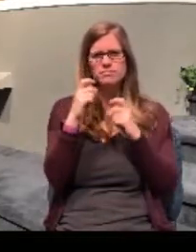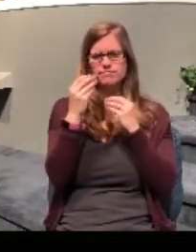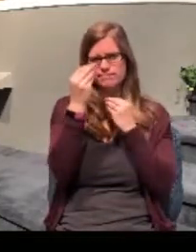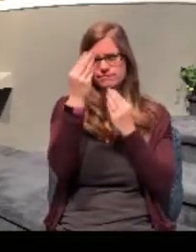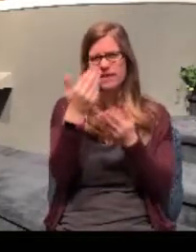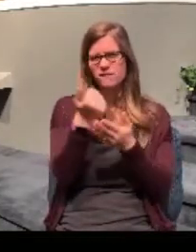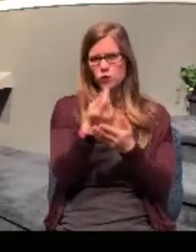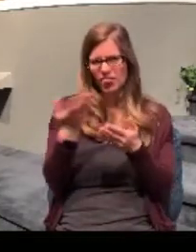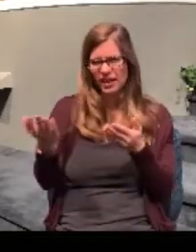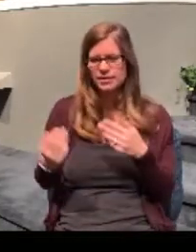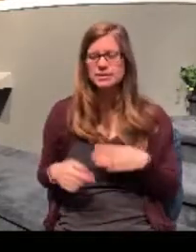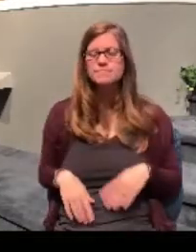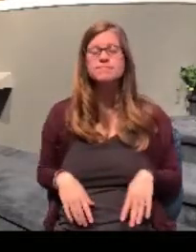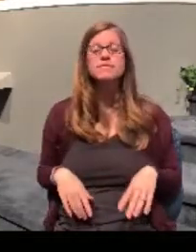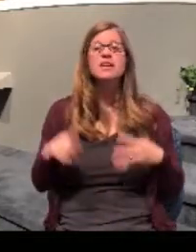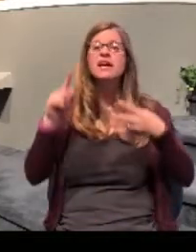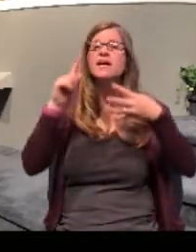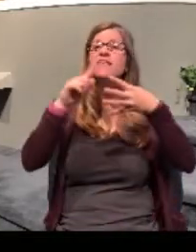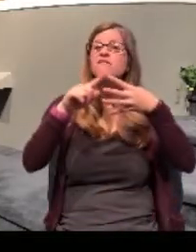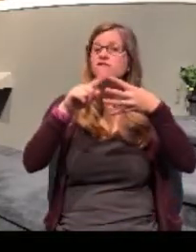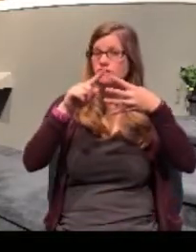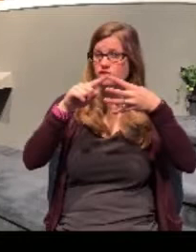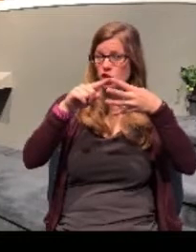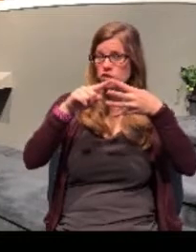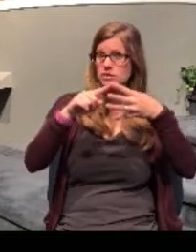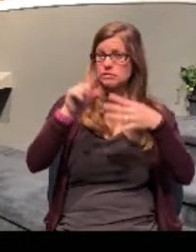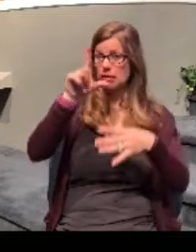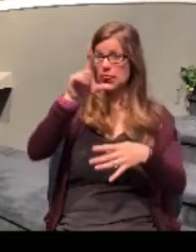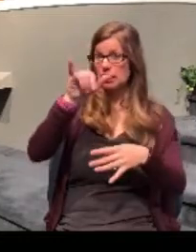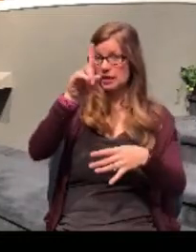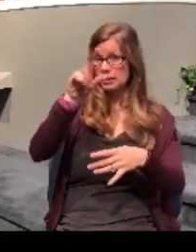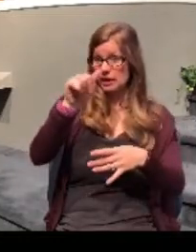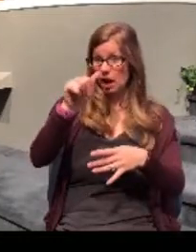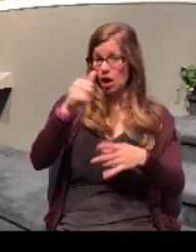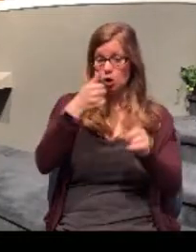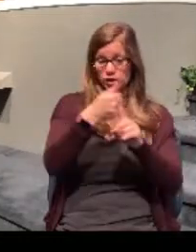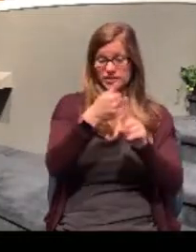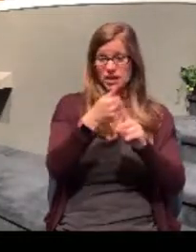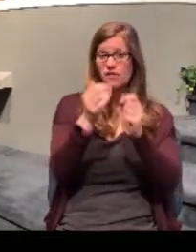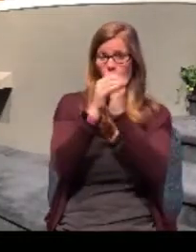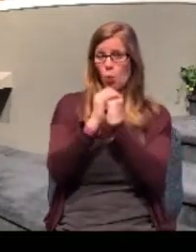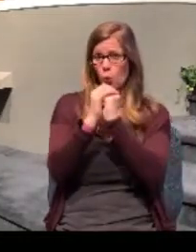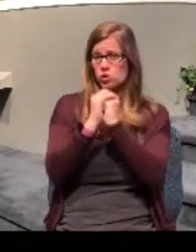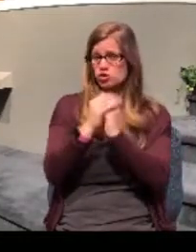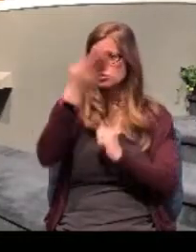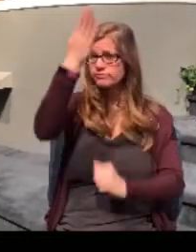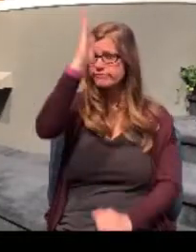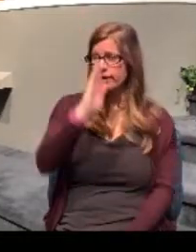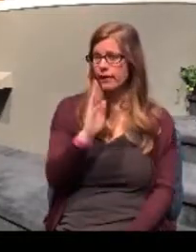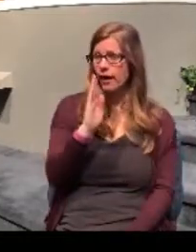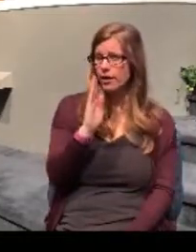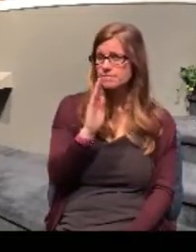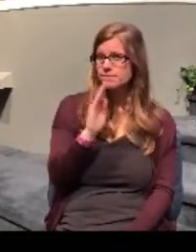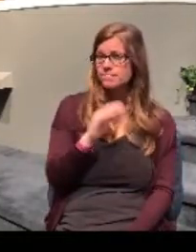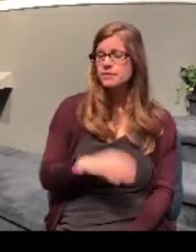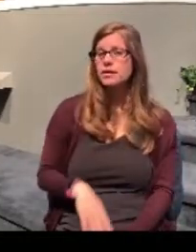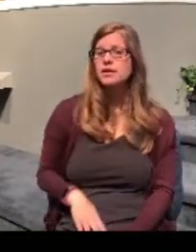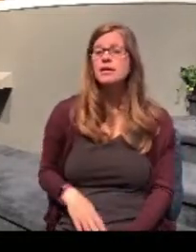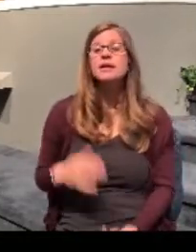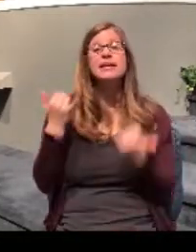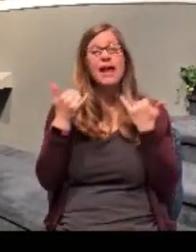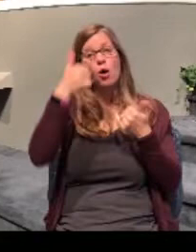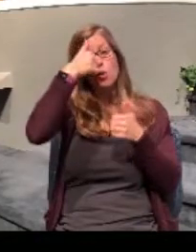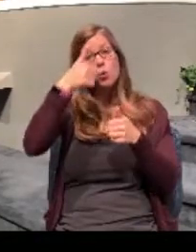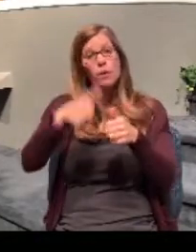one, the Bible says here that she was a worshiper of God. She was a worshiper of God. Now keep in